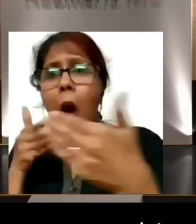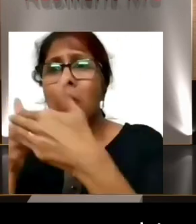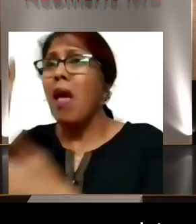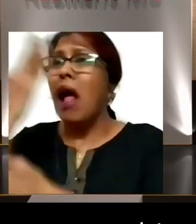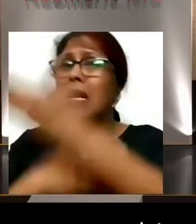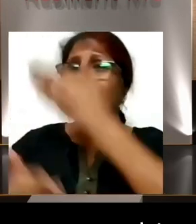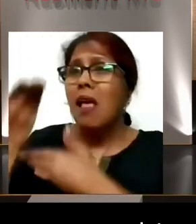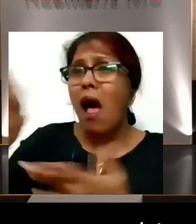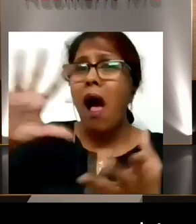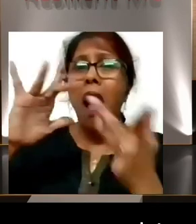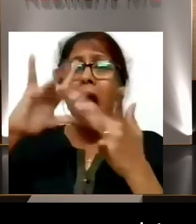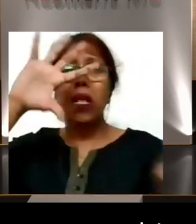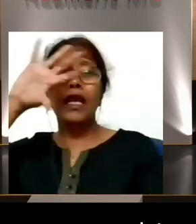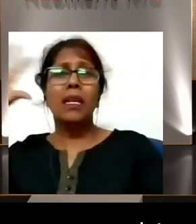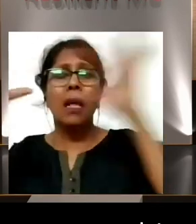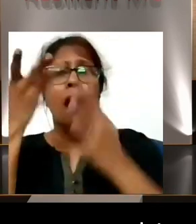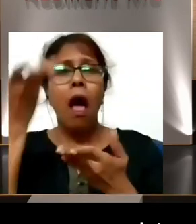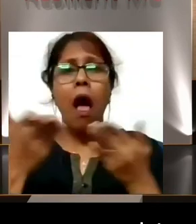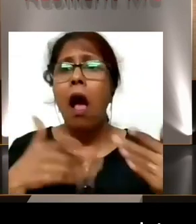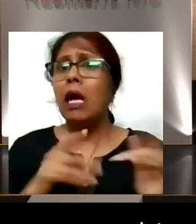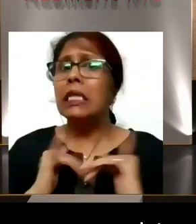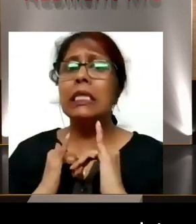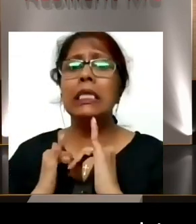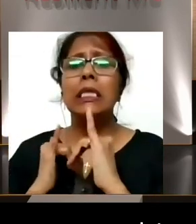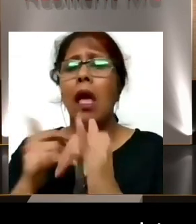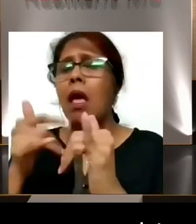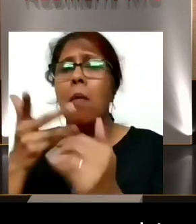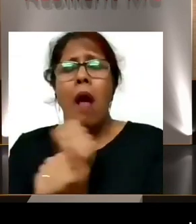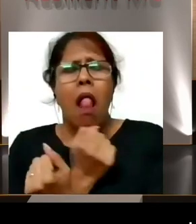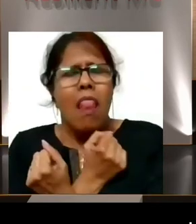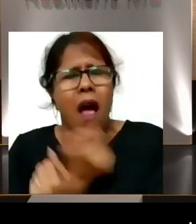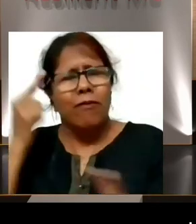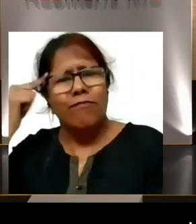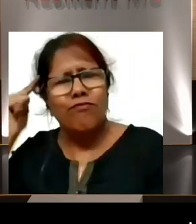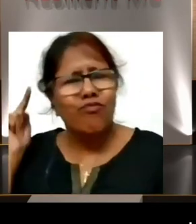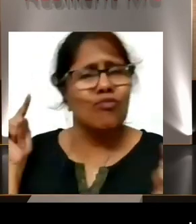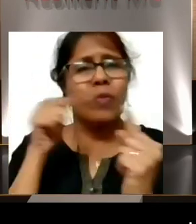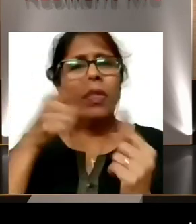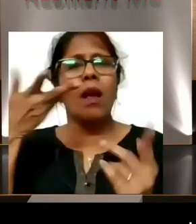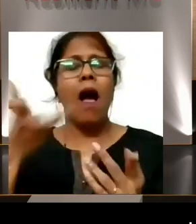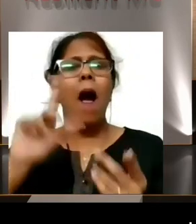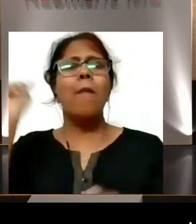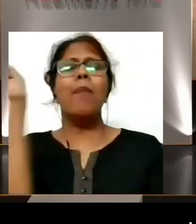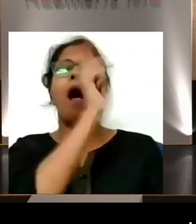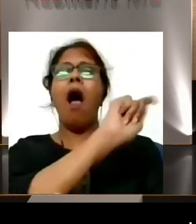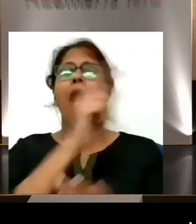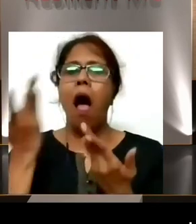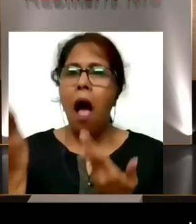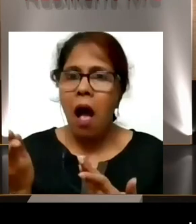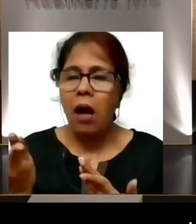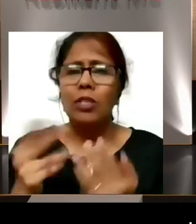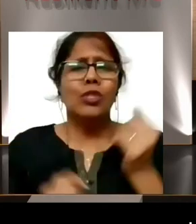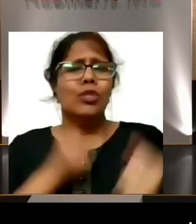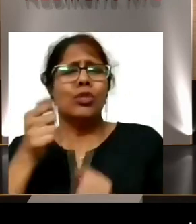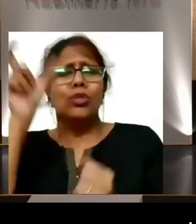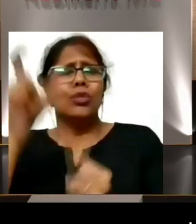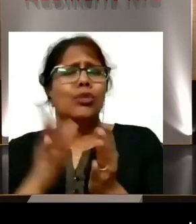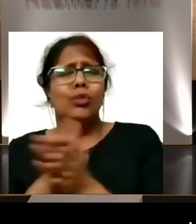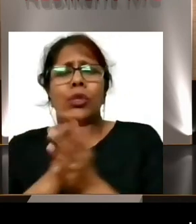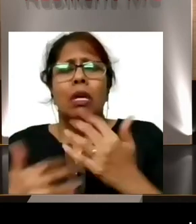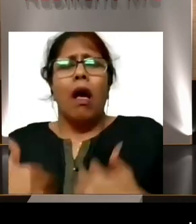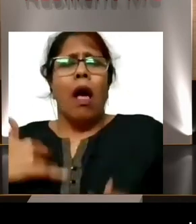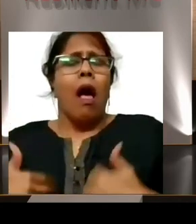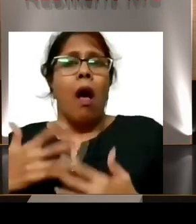internationally who had same love for badminton as me and played the sport with so much of passion